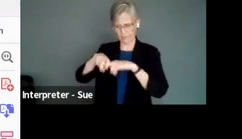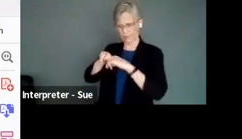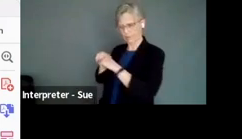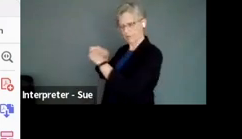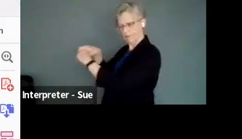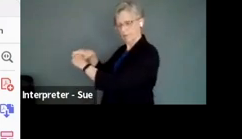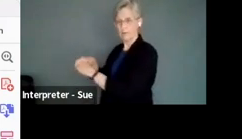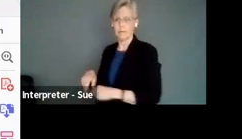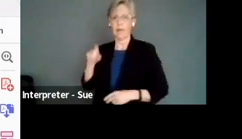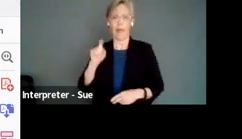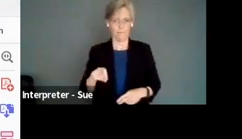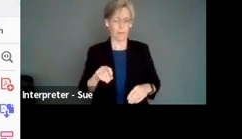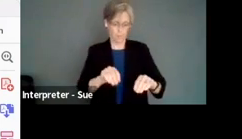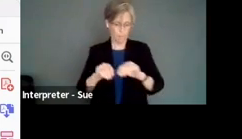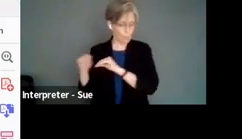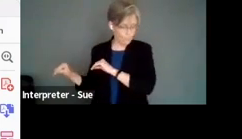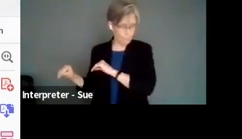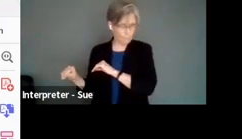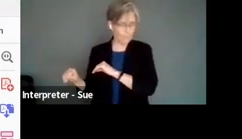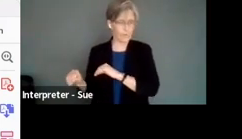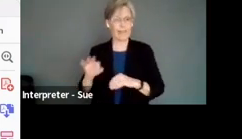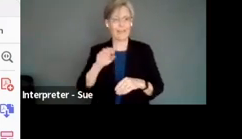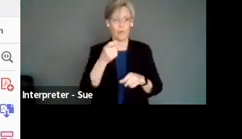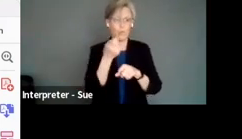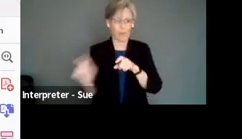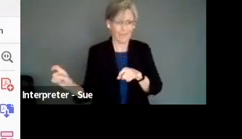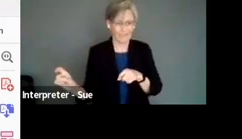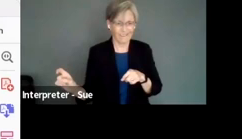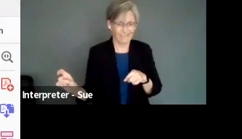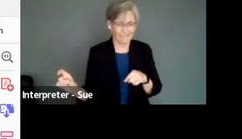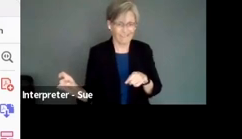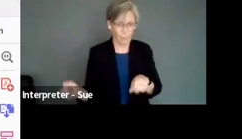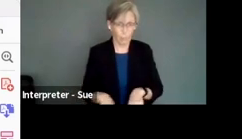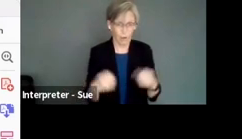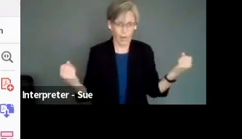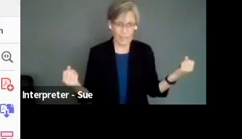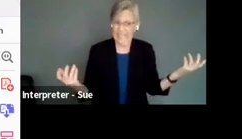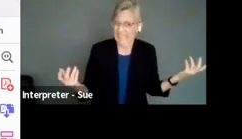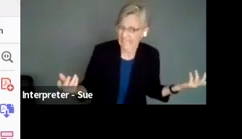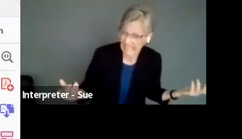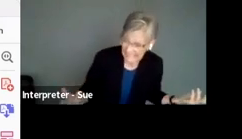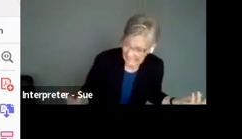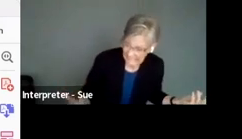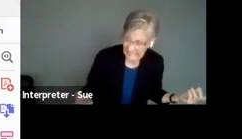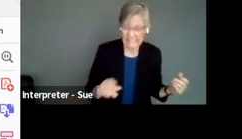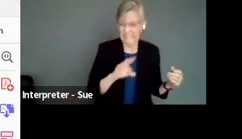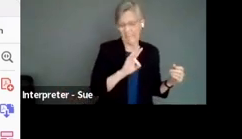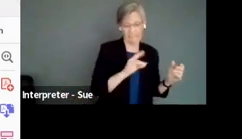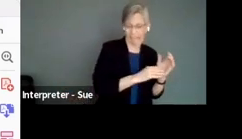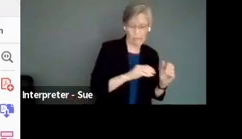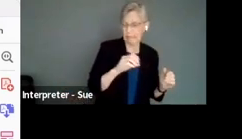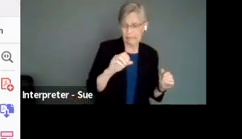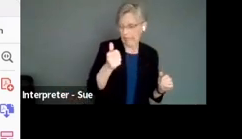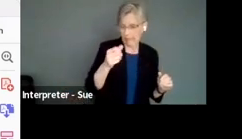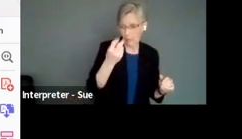Legally, you have to move these devices. If you wreck them, you're on, it's a 7, 10, 12, $20,000 charge.